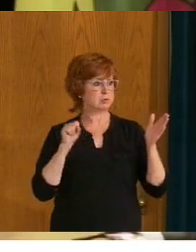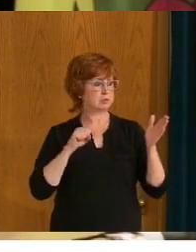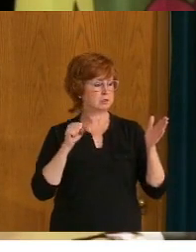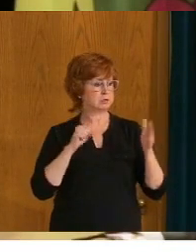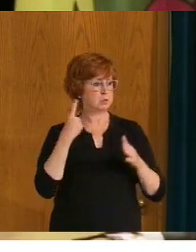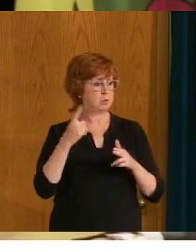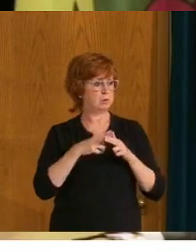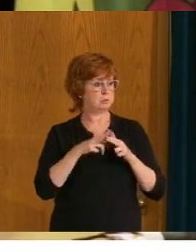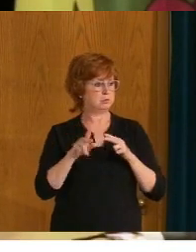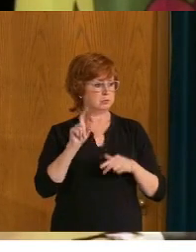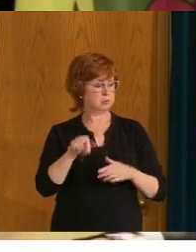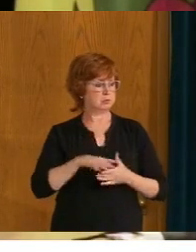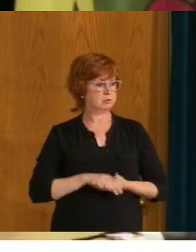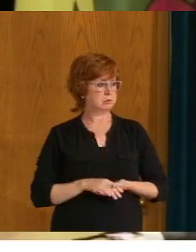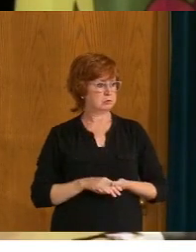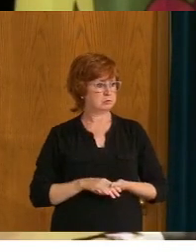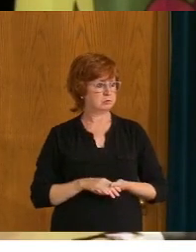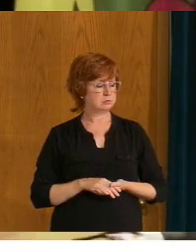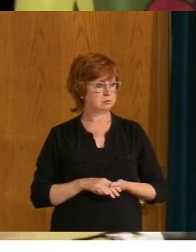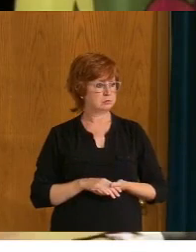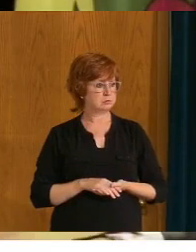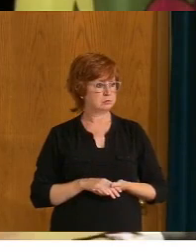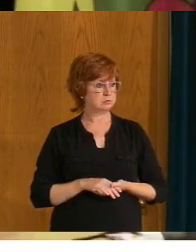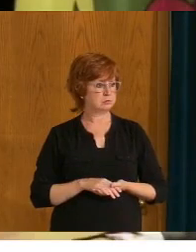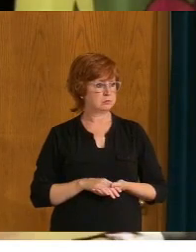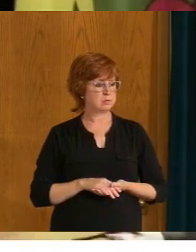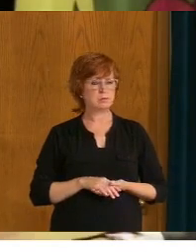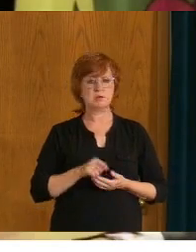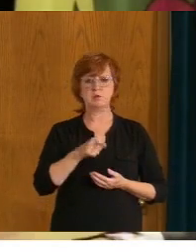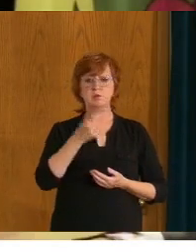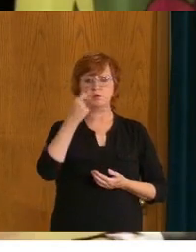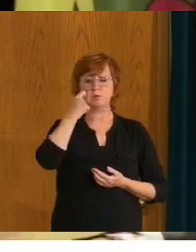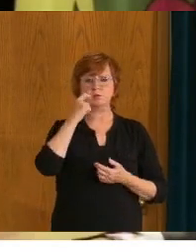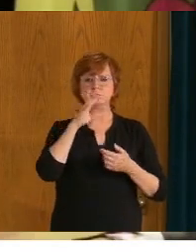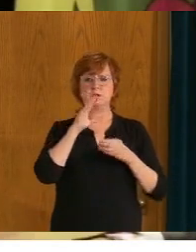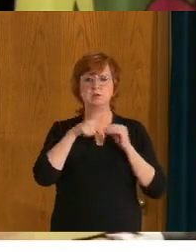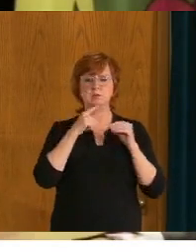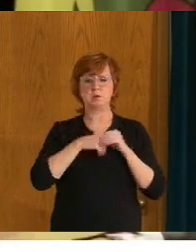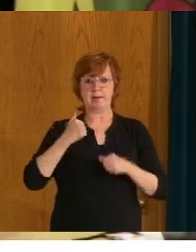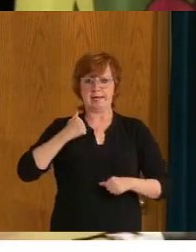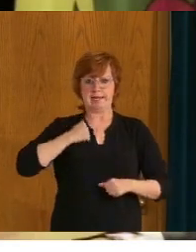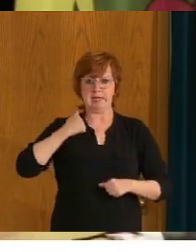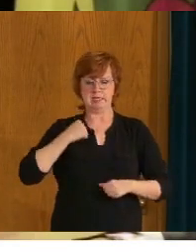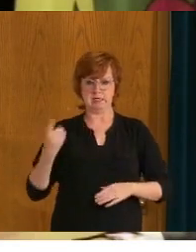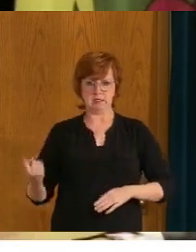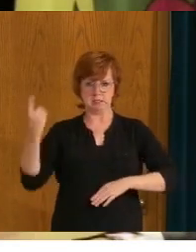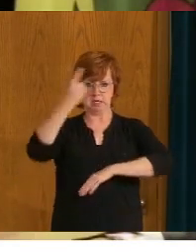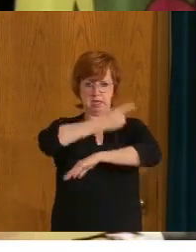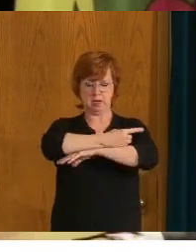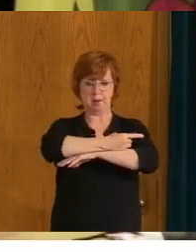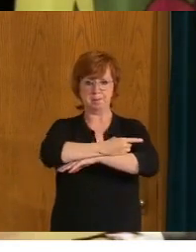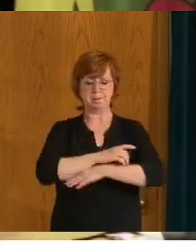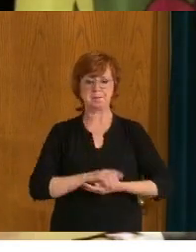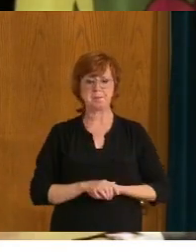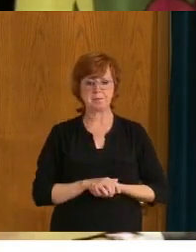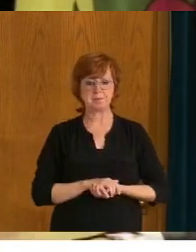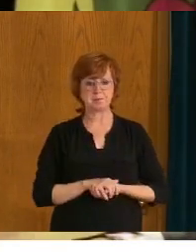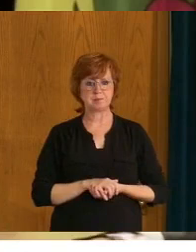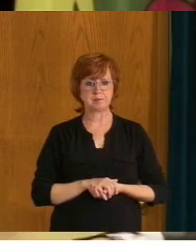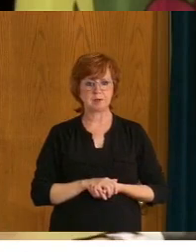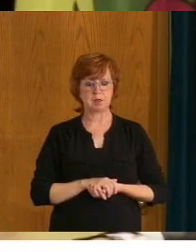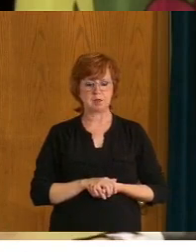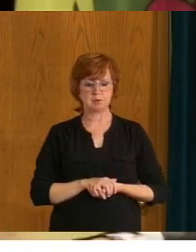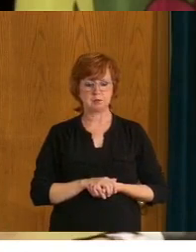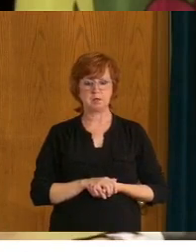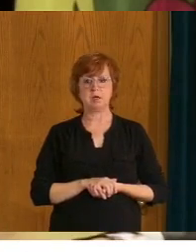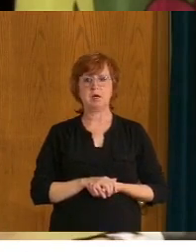Follow up. Uh, you talked a bit about Canada Day, and there have been a few decisions in a